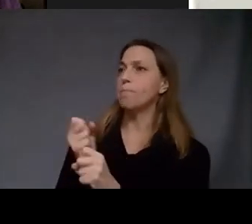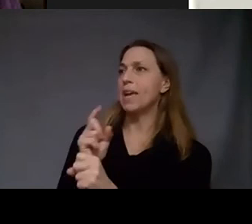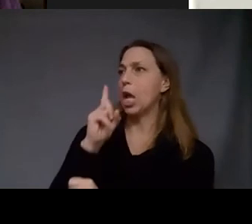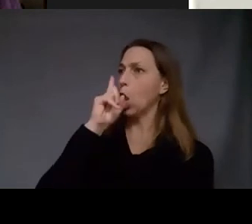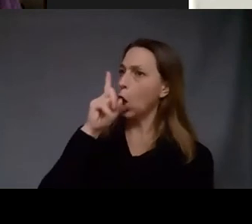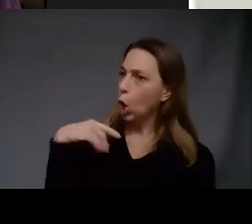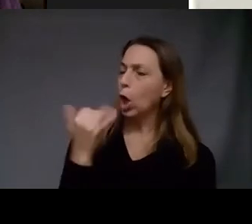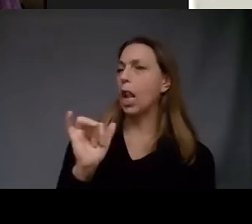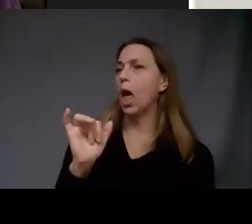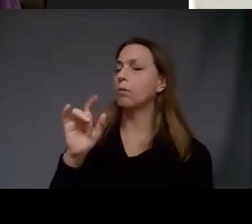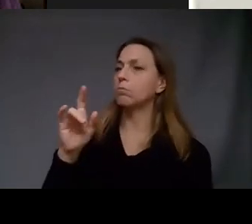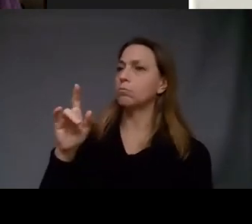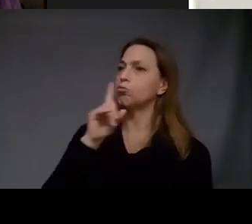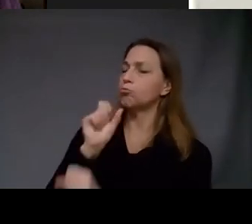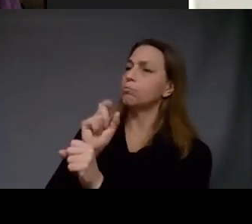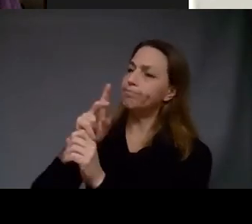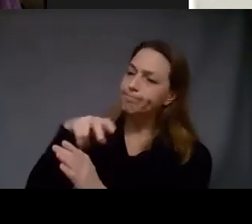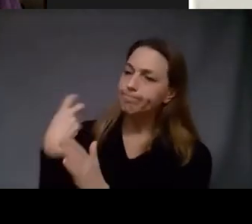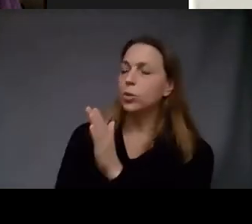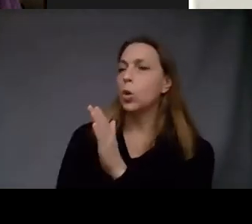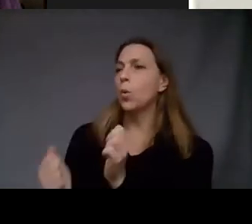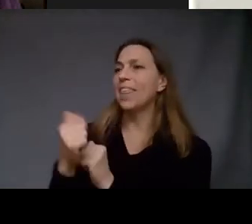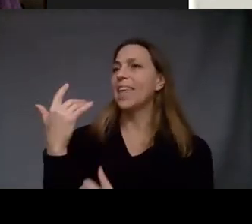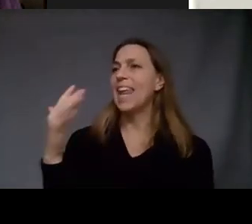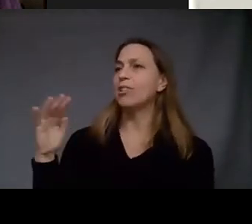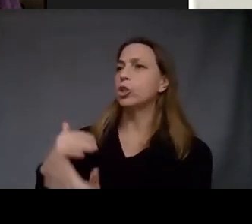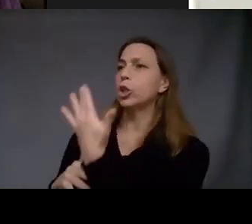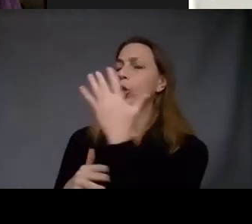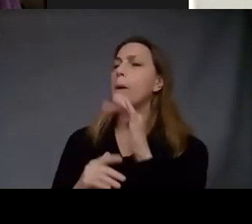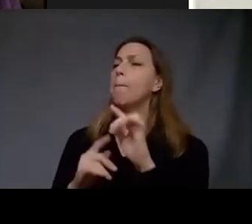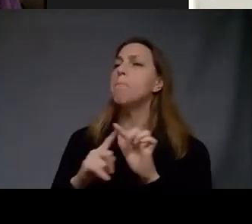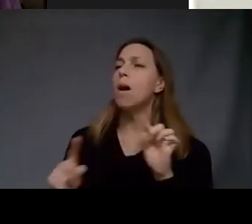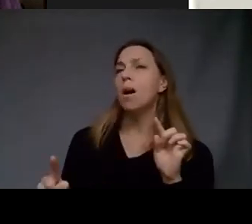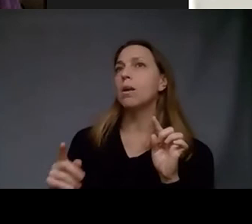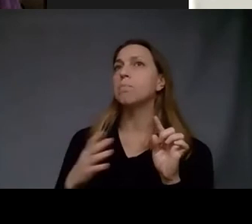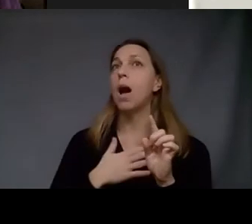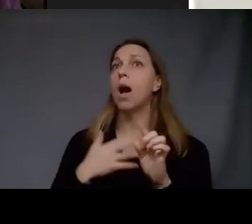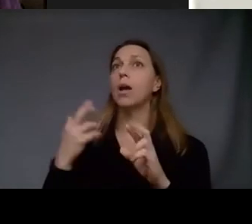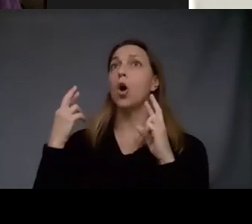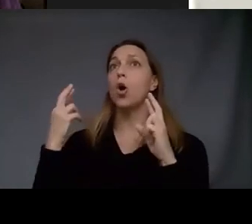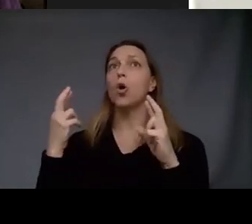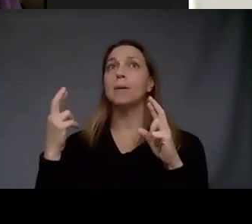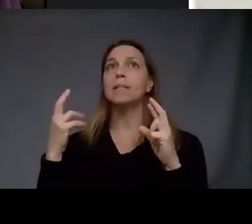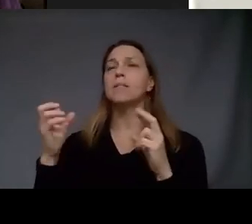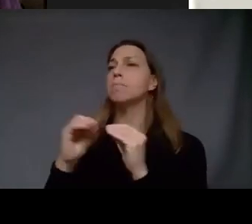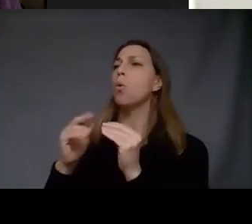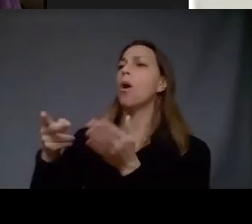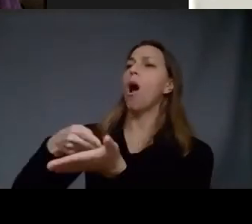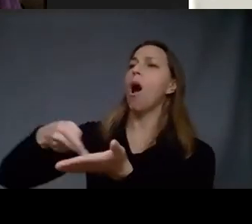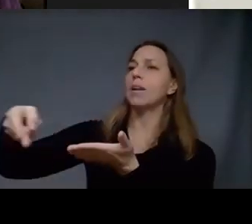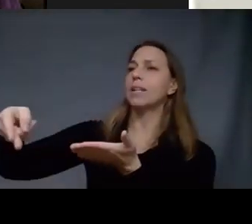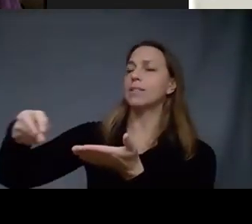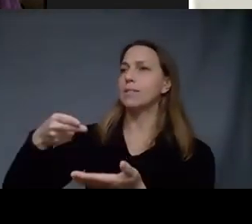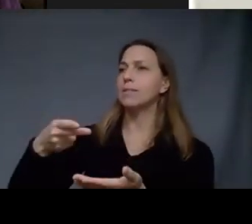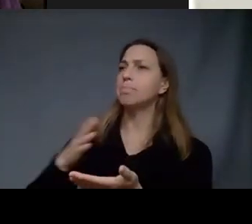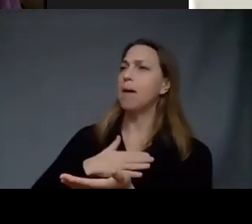is in nature but really I think what I hope is that there's an honest about the